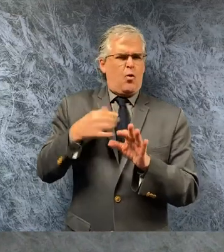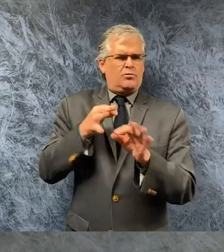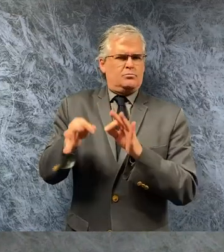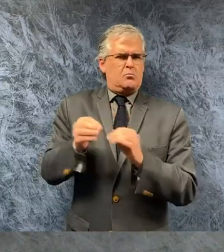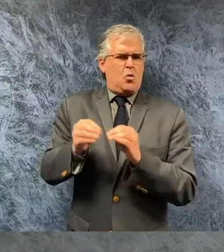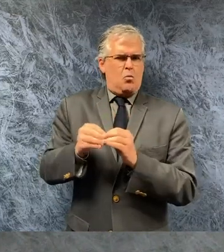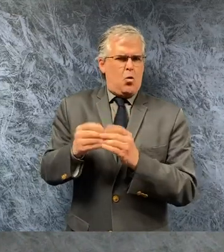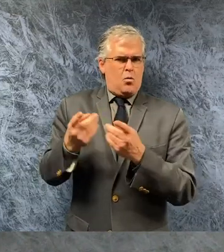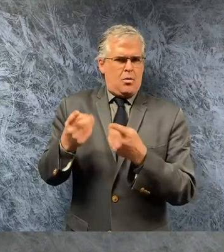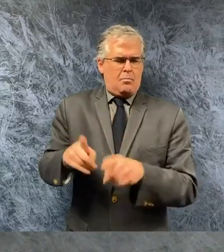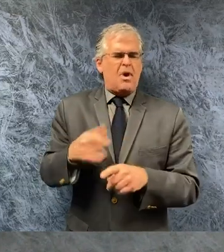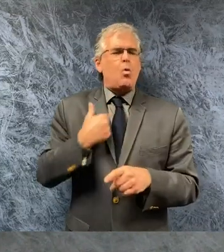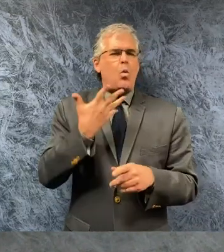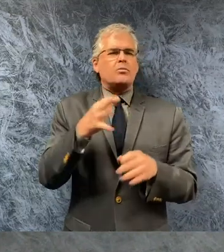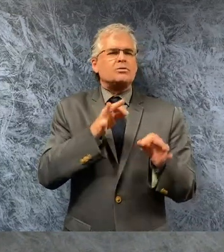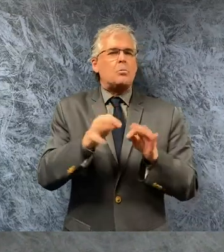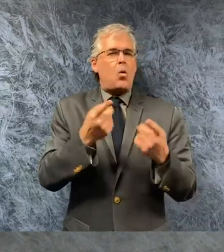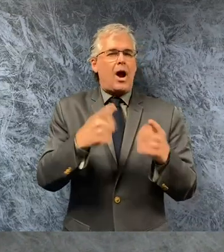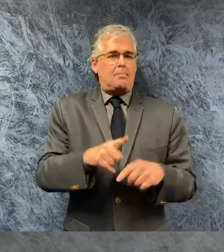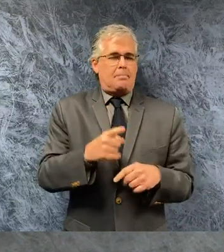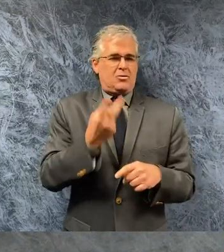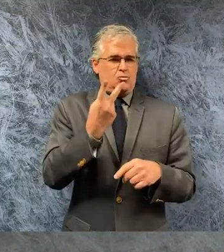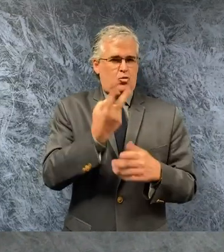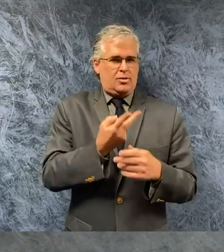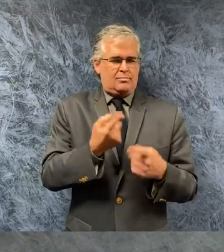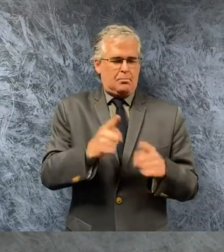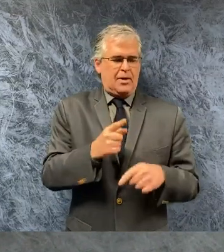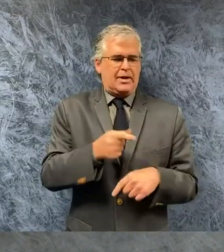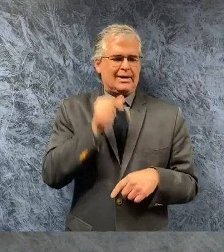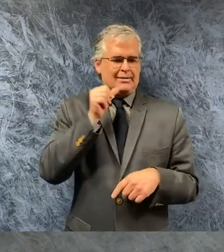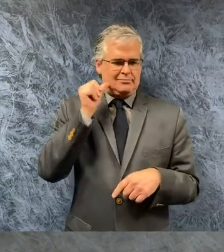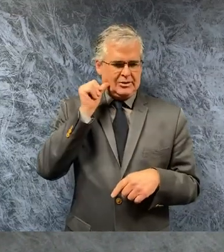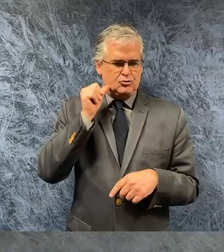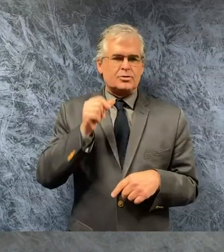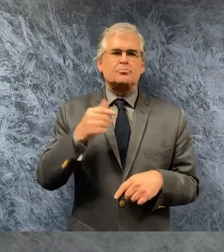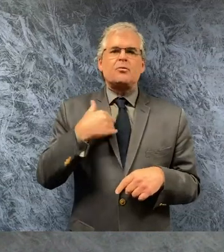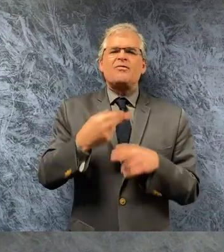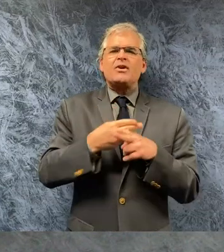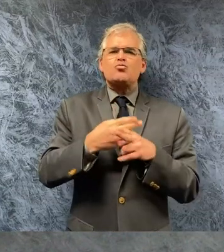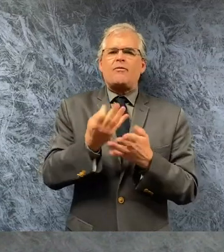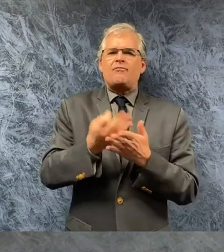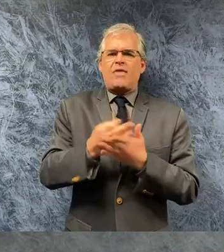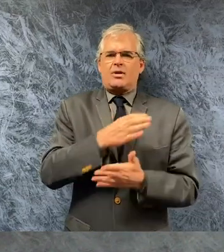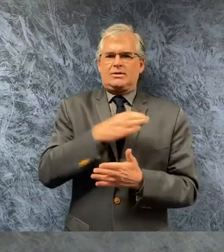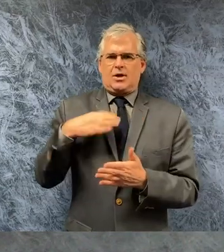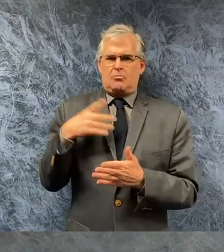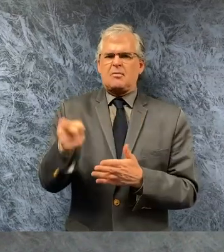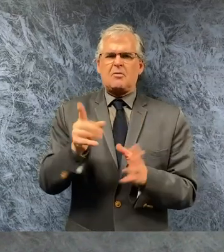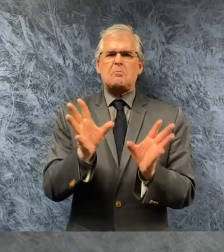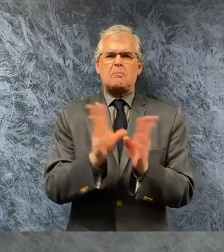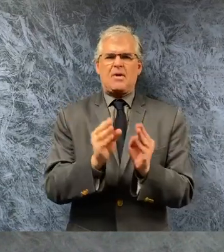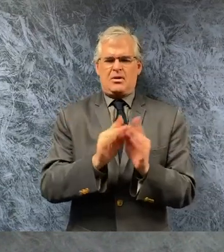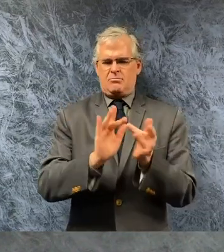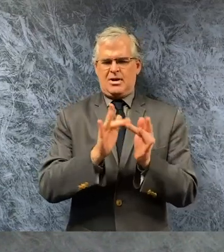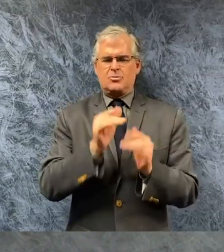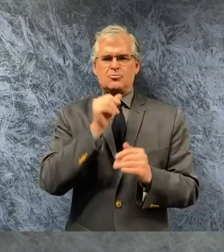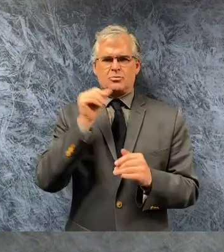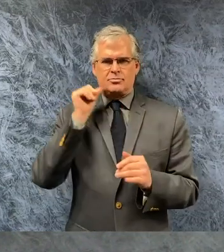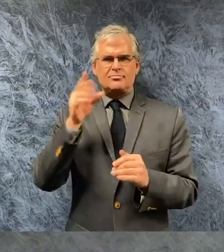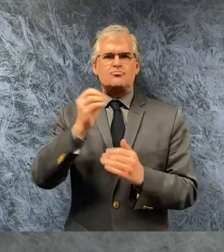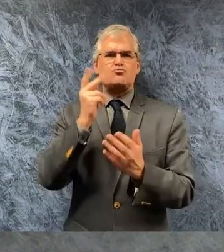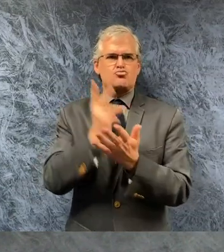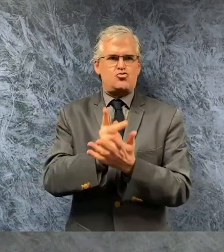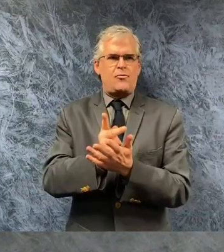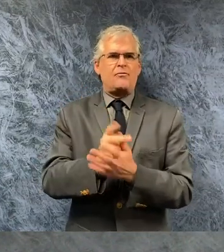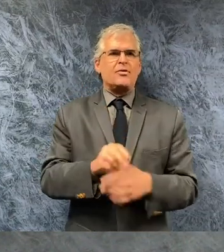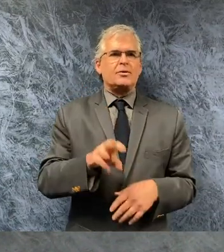happened yesterday first the interim finance committee met virtually on tuesday and approved 6.25 million dollars in